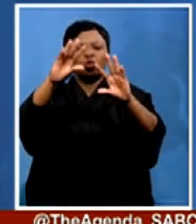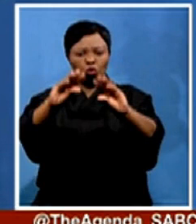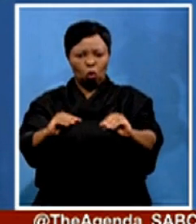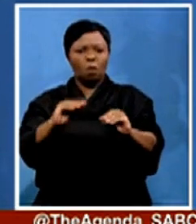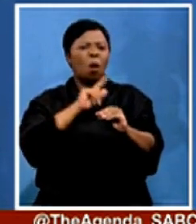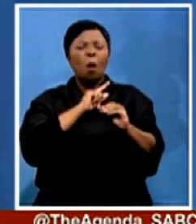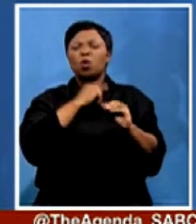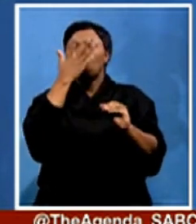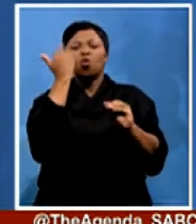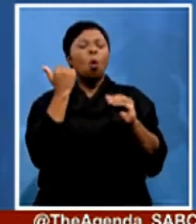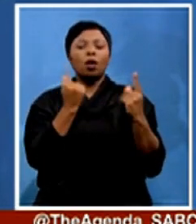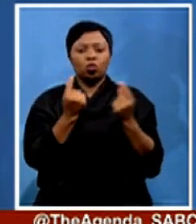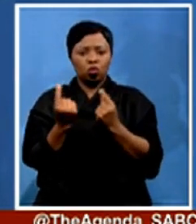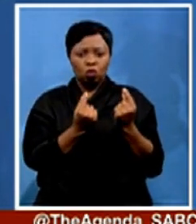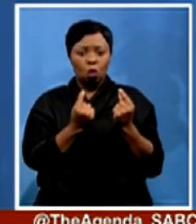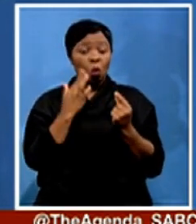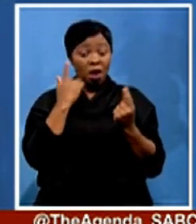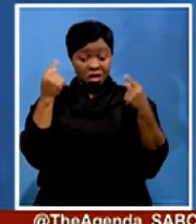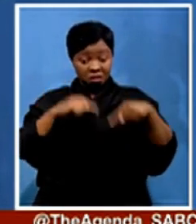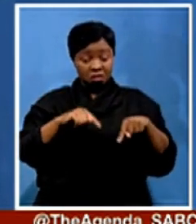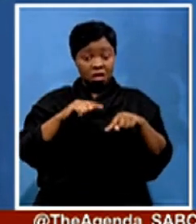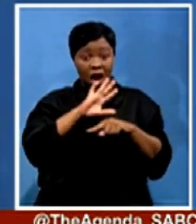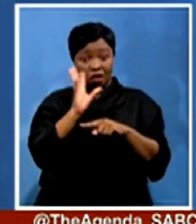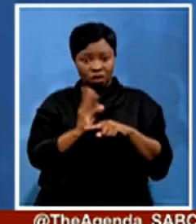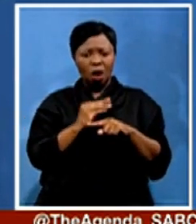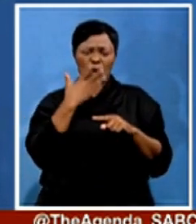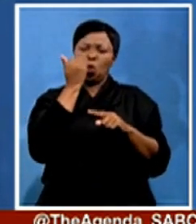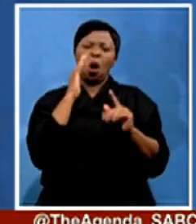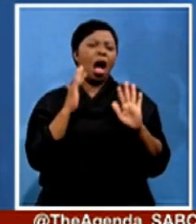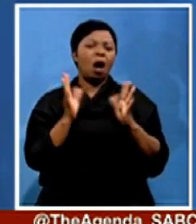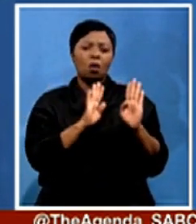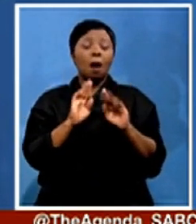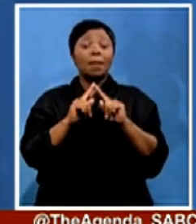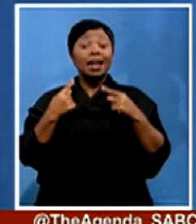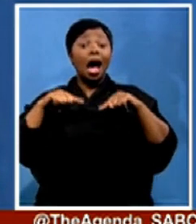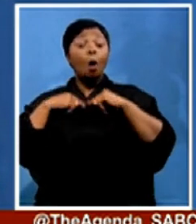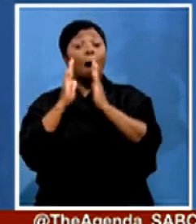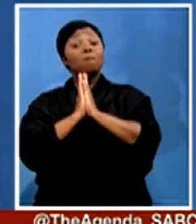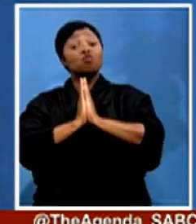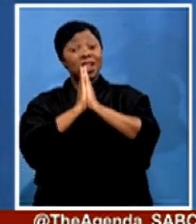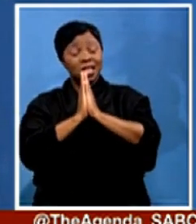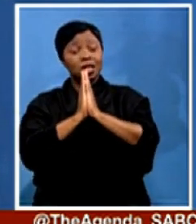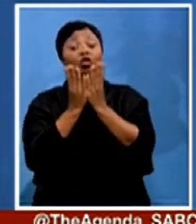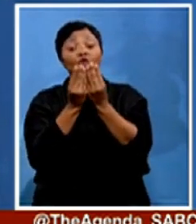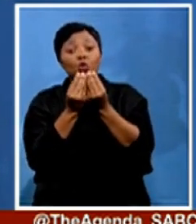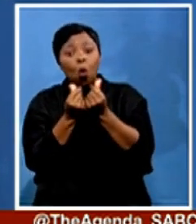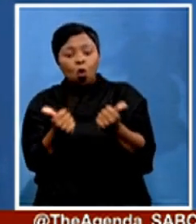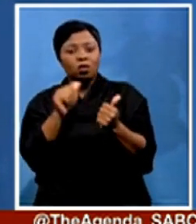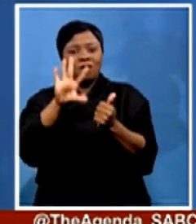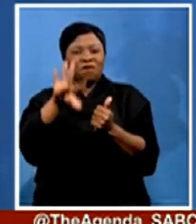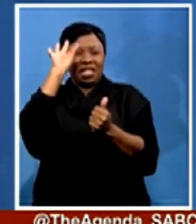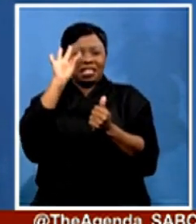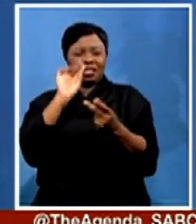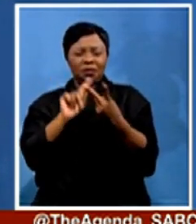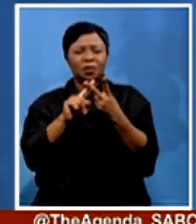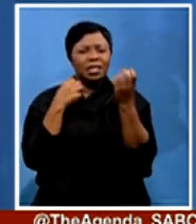Africa. So our prayer is, if we can find solutions, if we can find support from throughout the world,